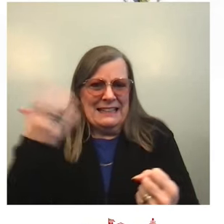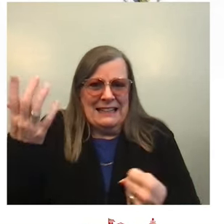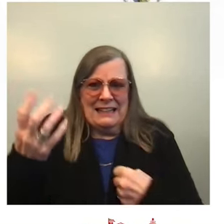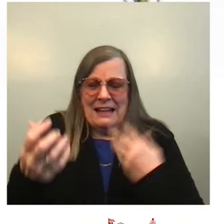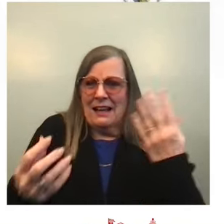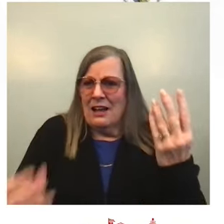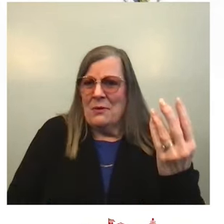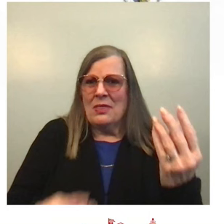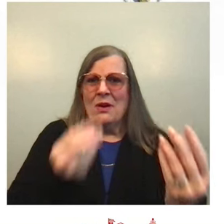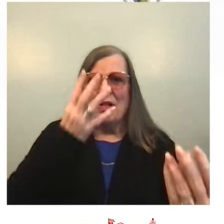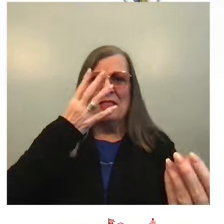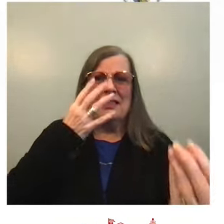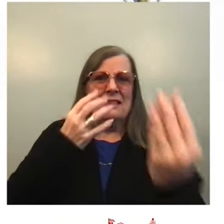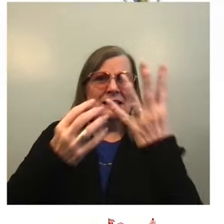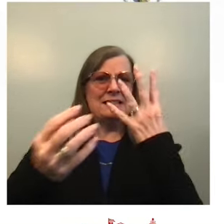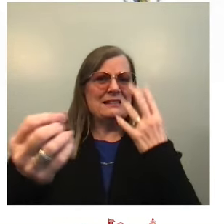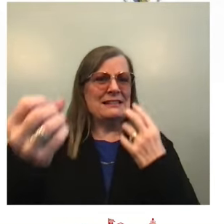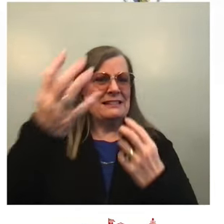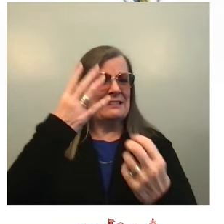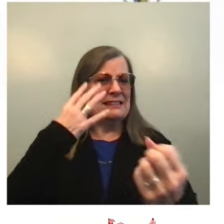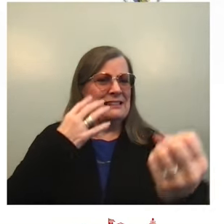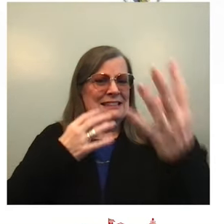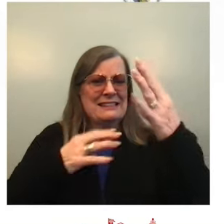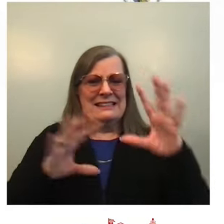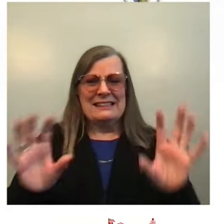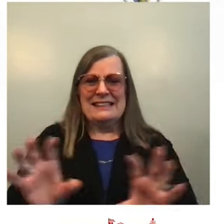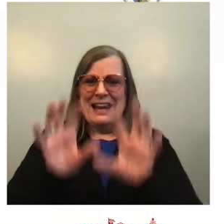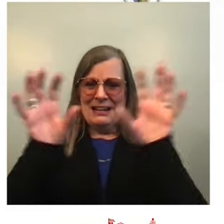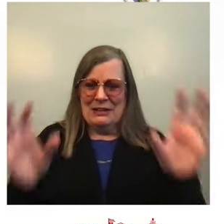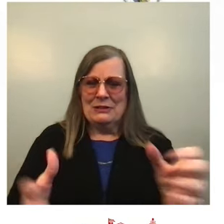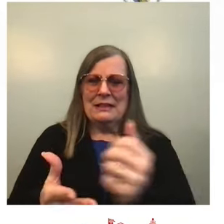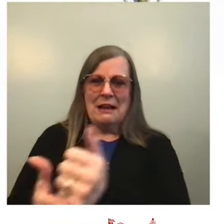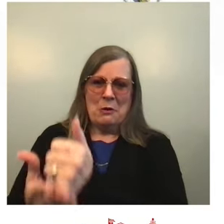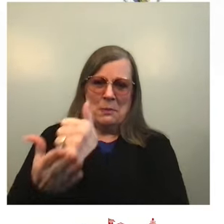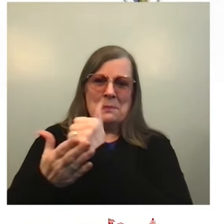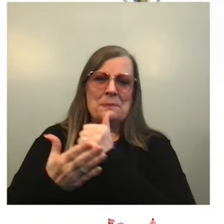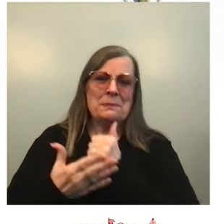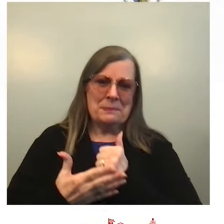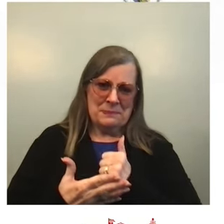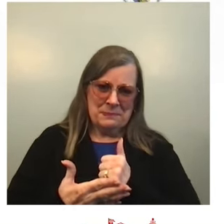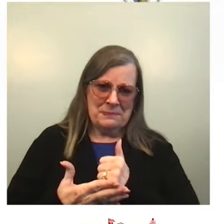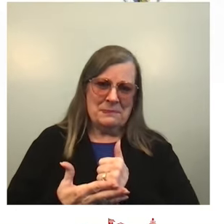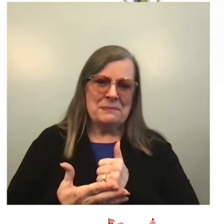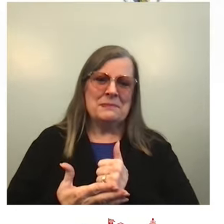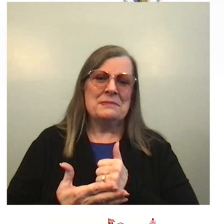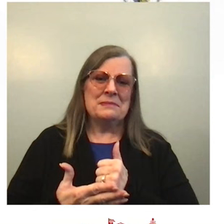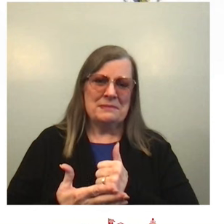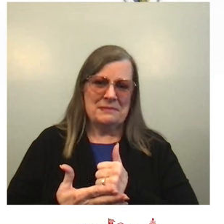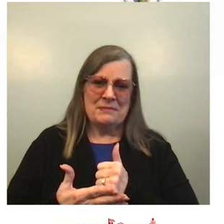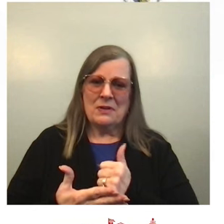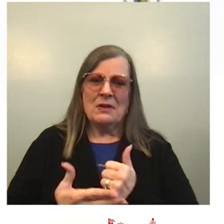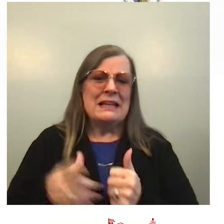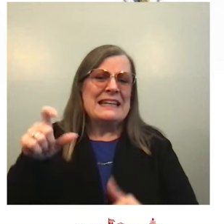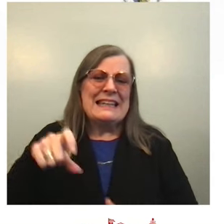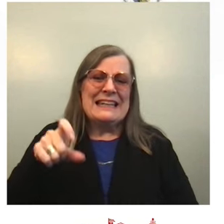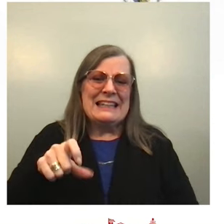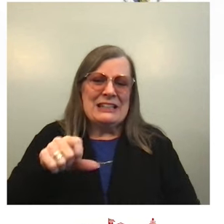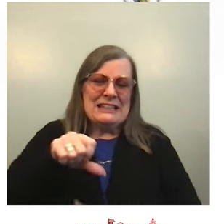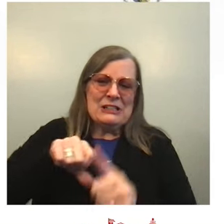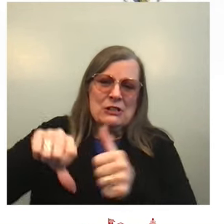the most that we need is each other. That's when we need each other the most.